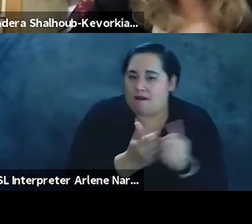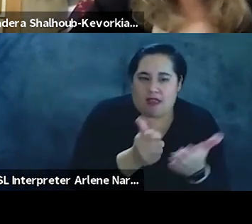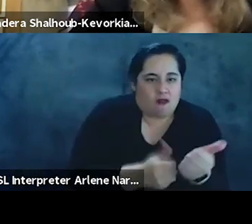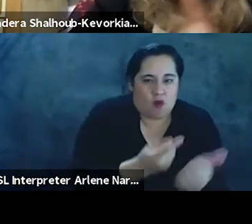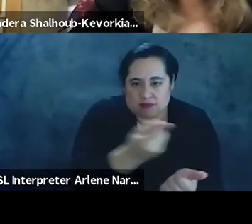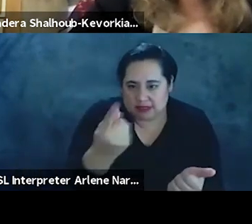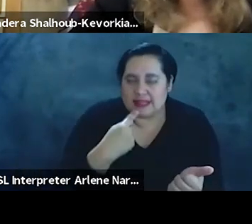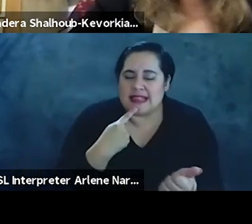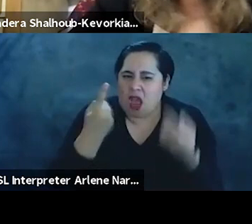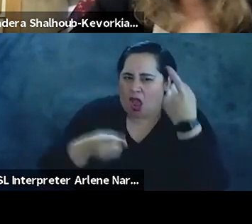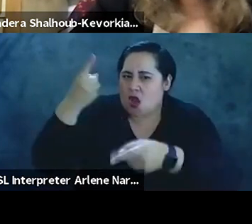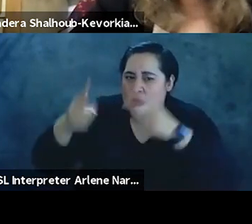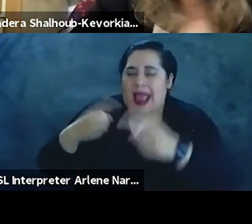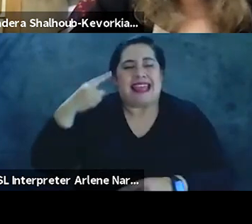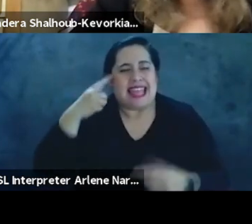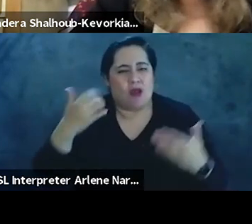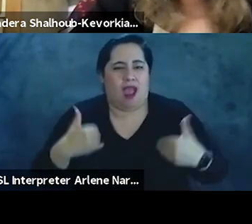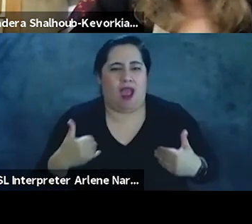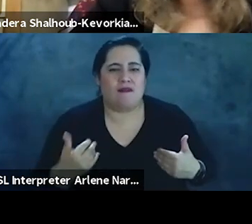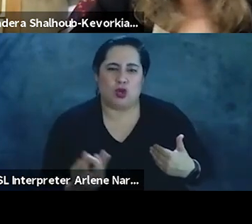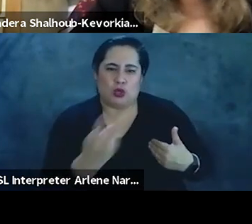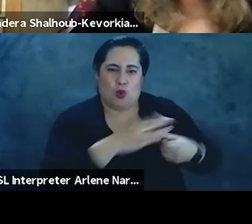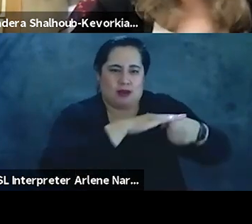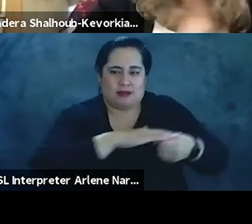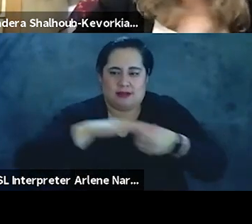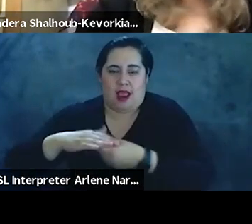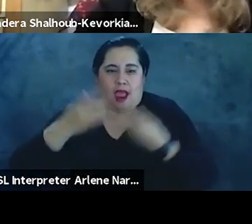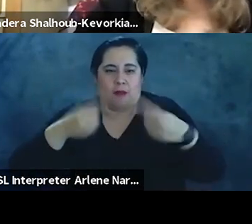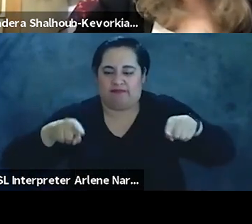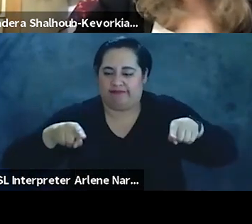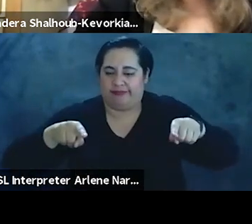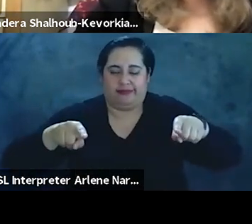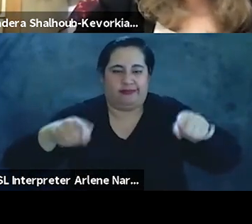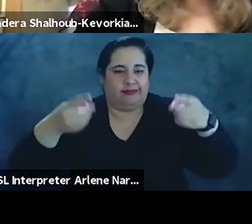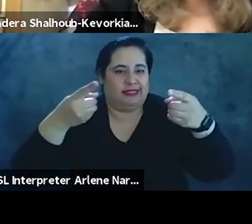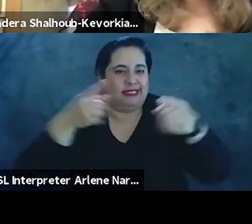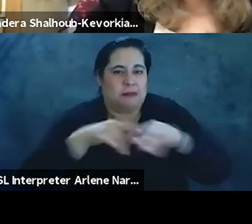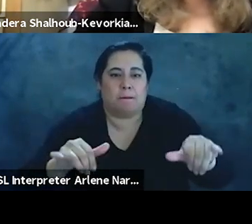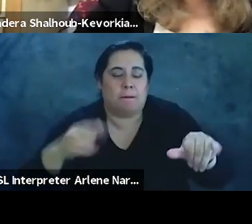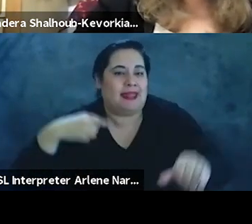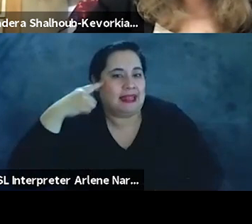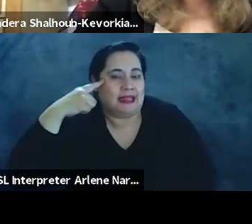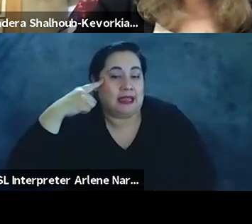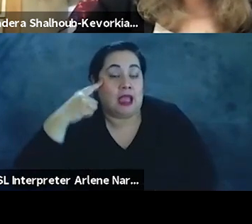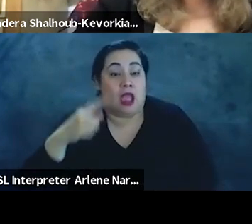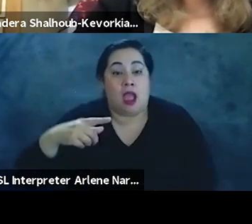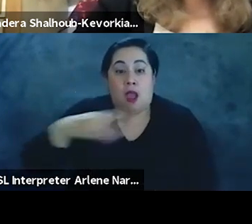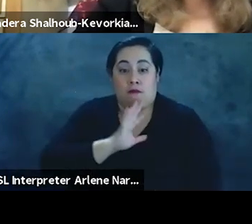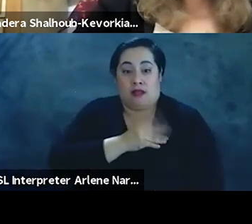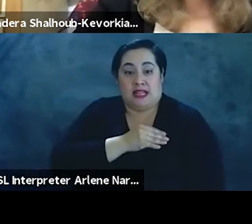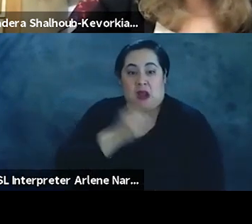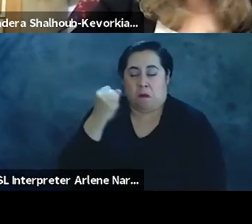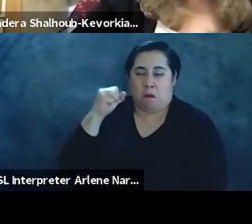else said that, I think we have these two tensions happening at the same, these two things happening at the same time. The Palestinian movement has